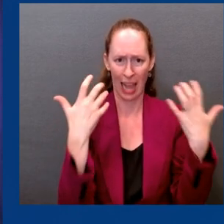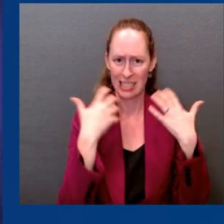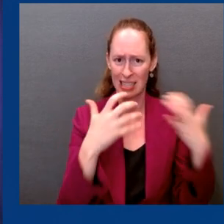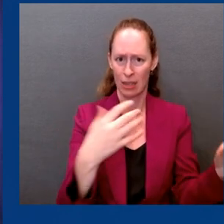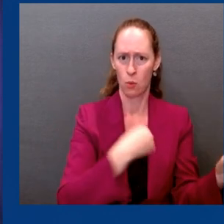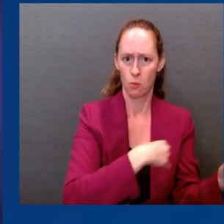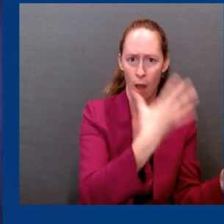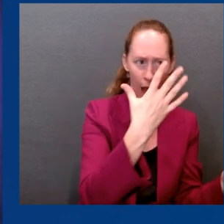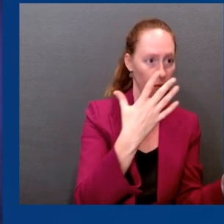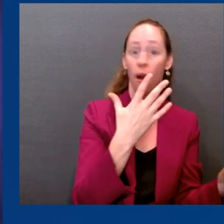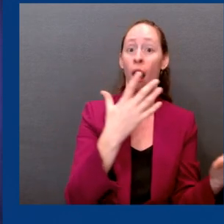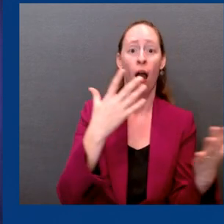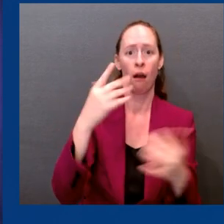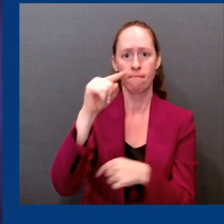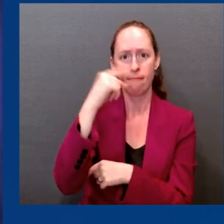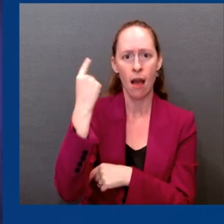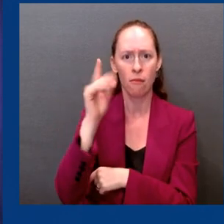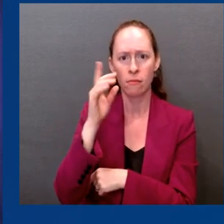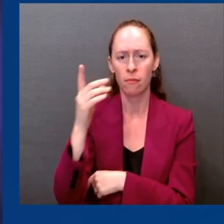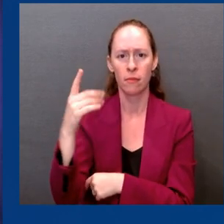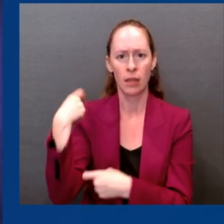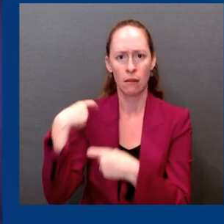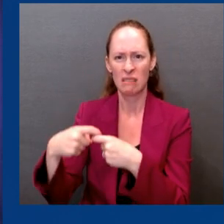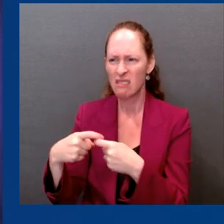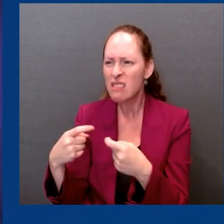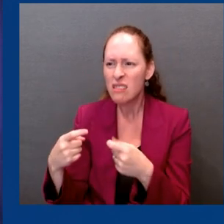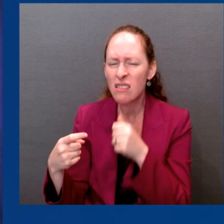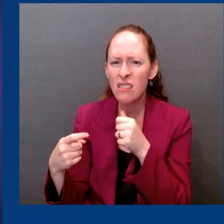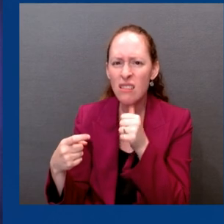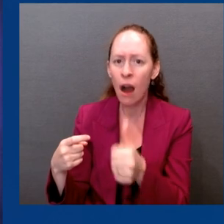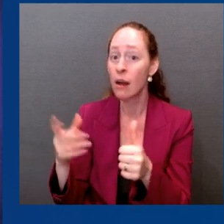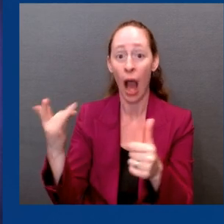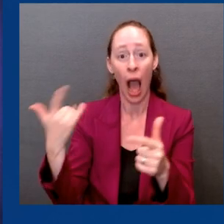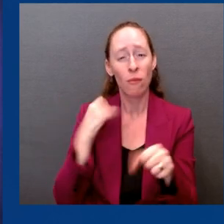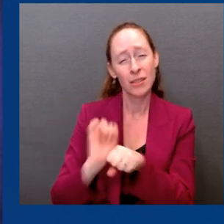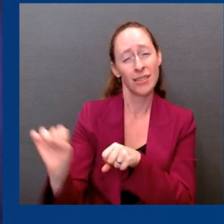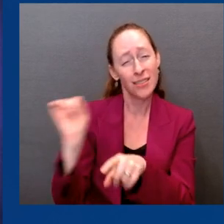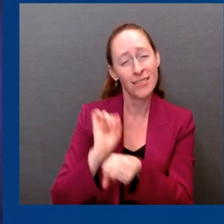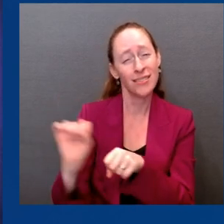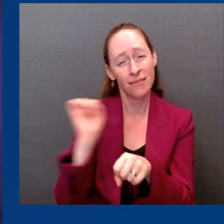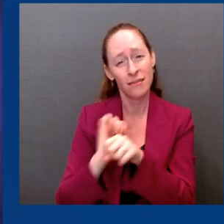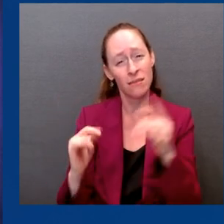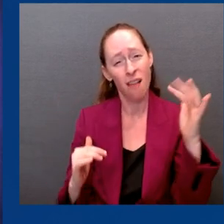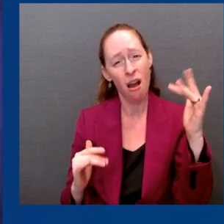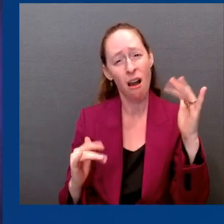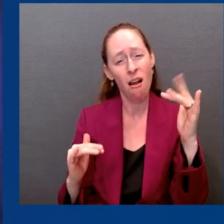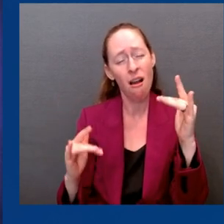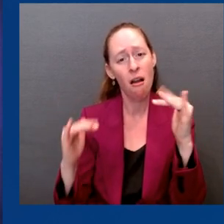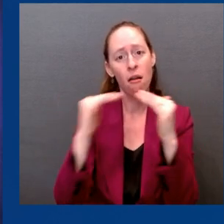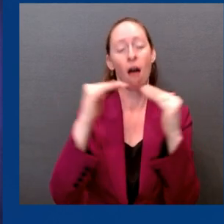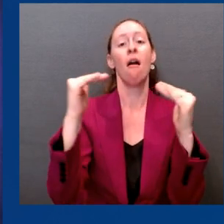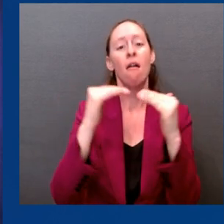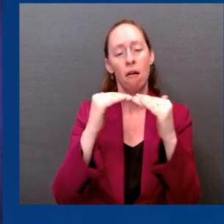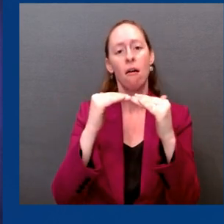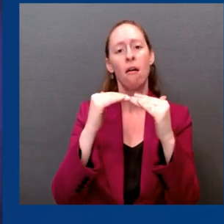for centering equity in this effort. Let me take a moment to zoom out and provide a bit more perspective on the state of